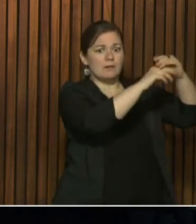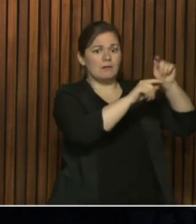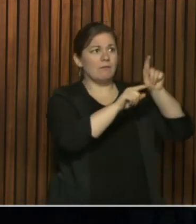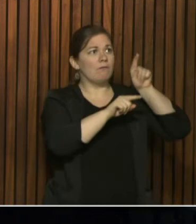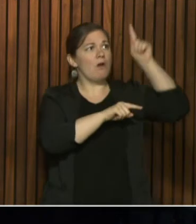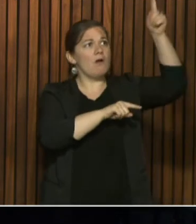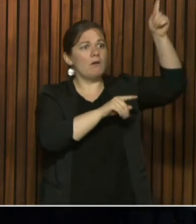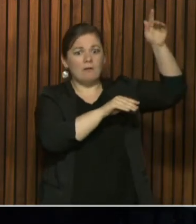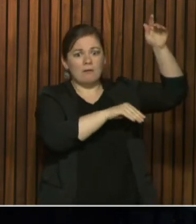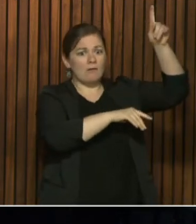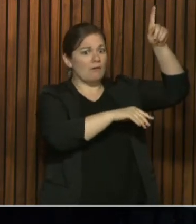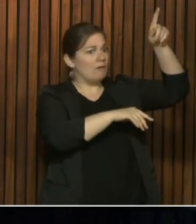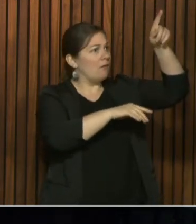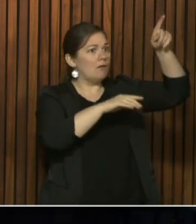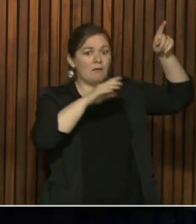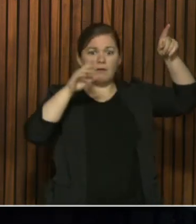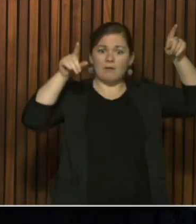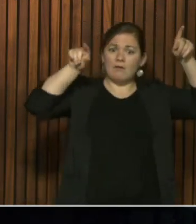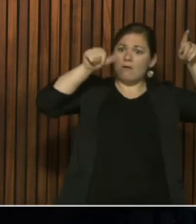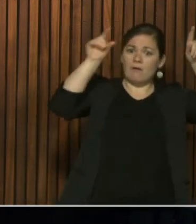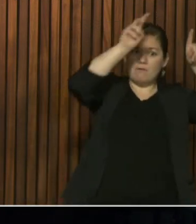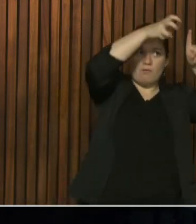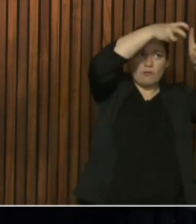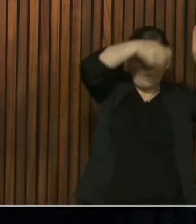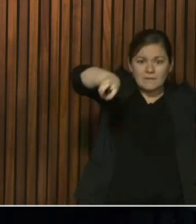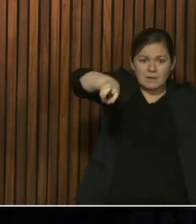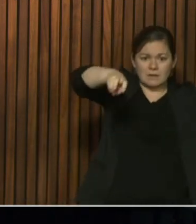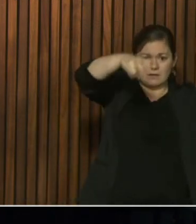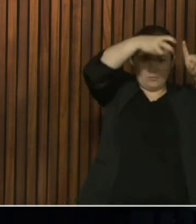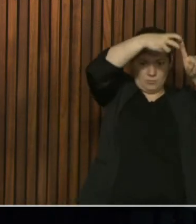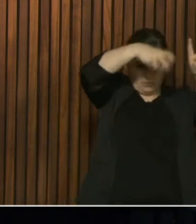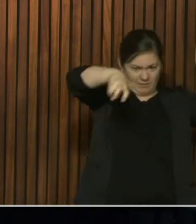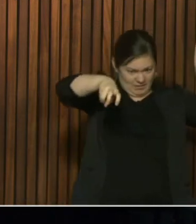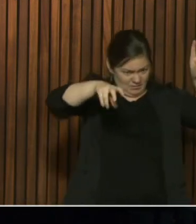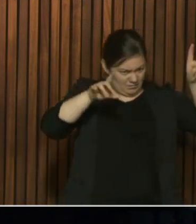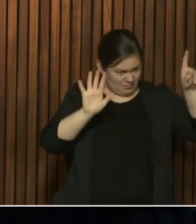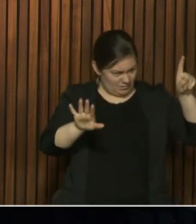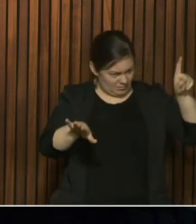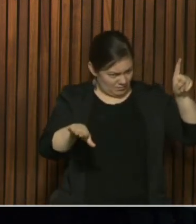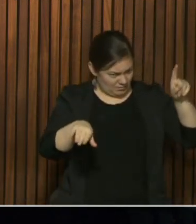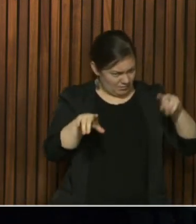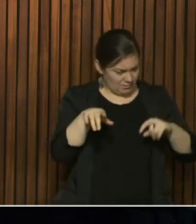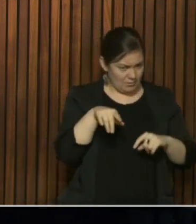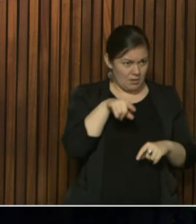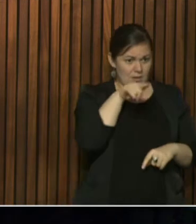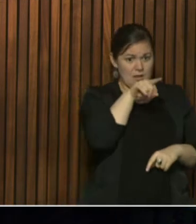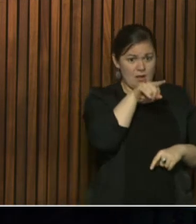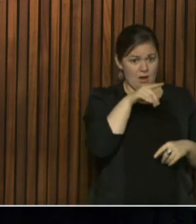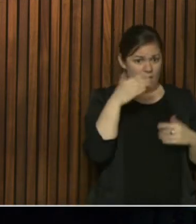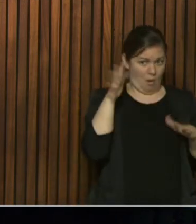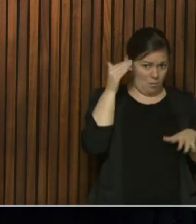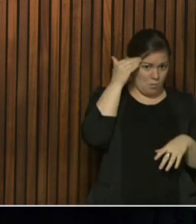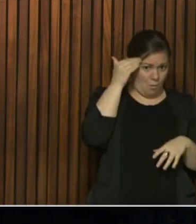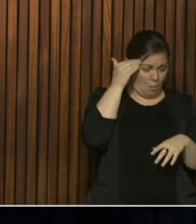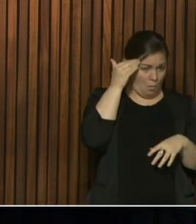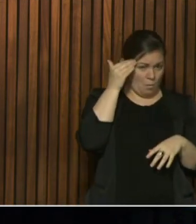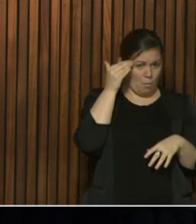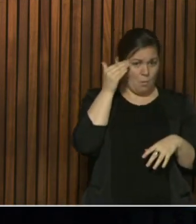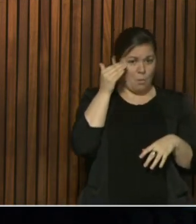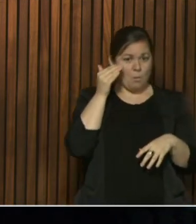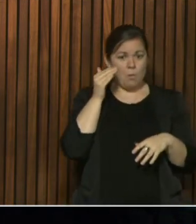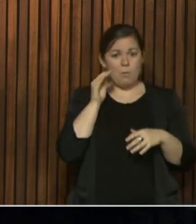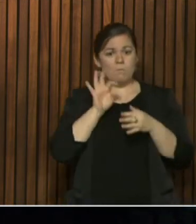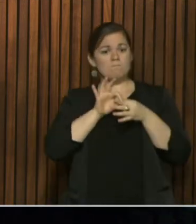than the one next door and so on, do you have an idea of how quickly